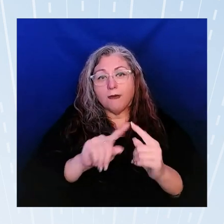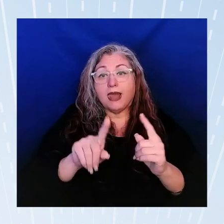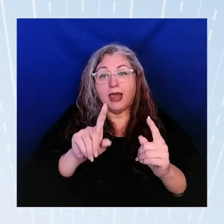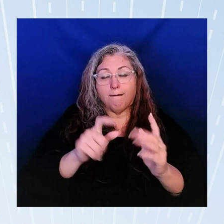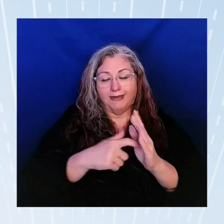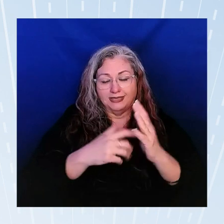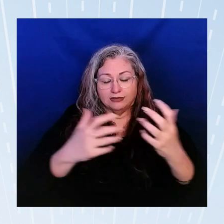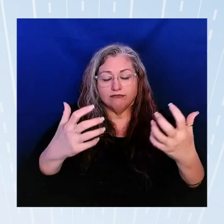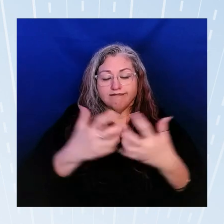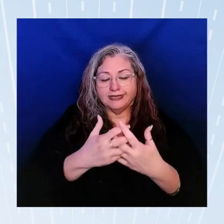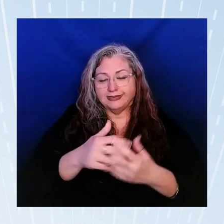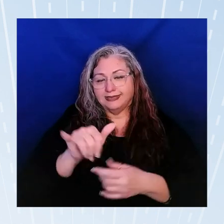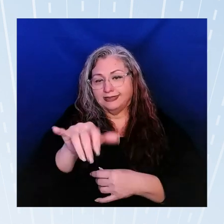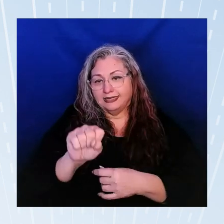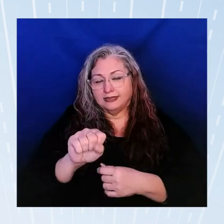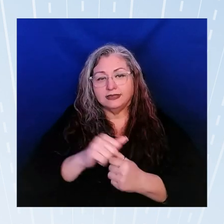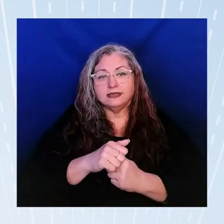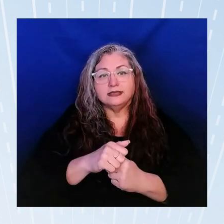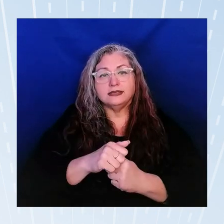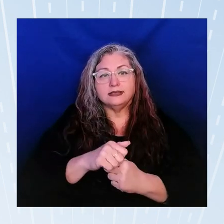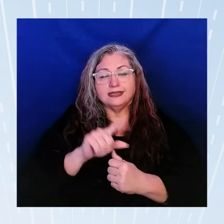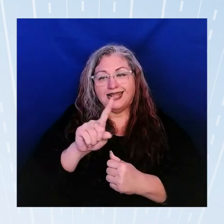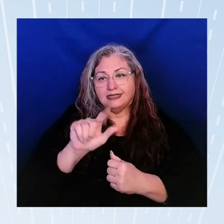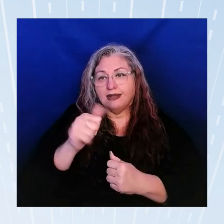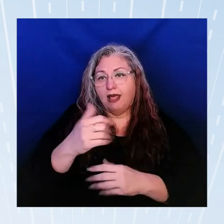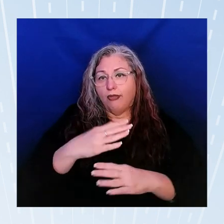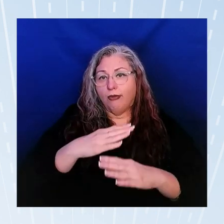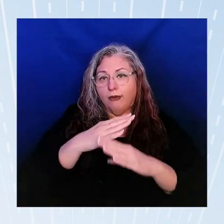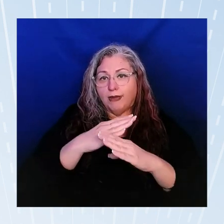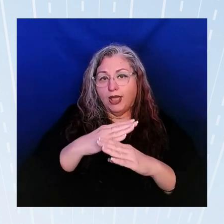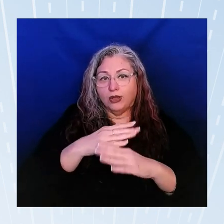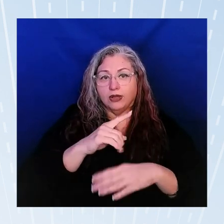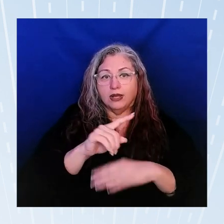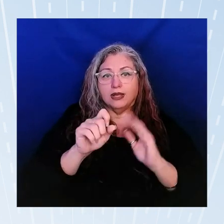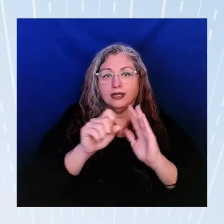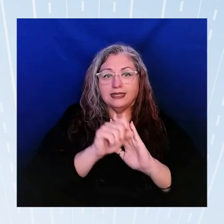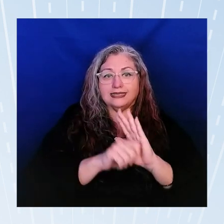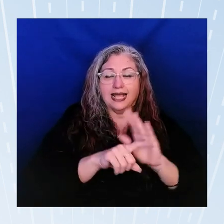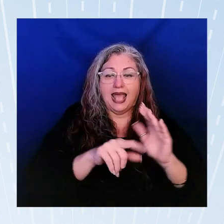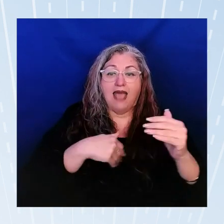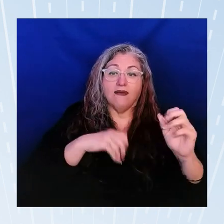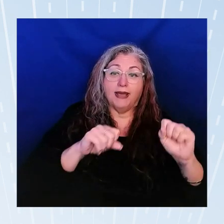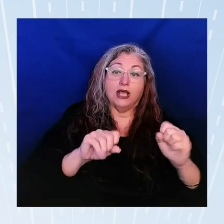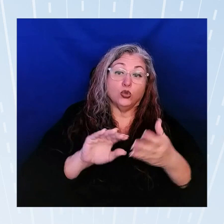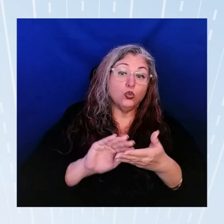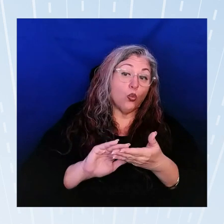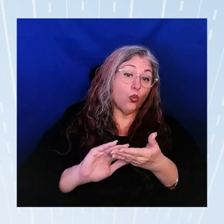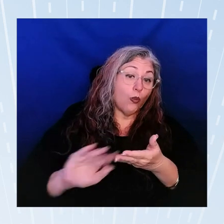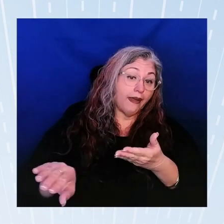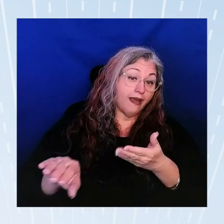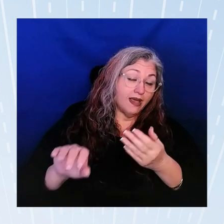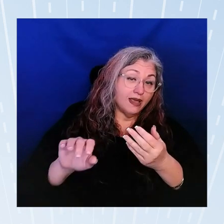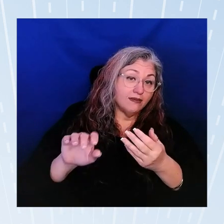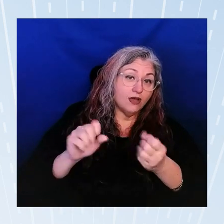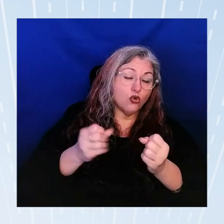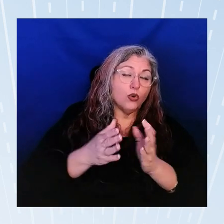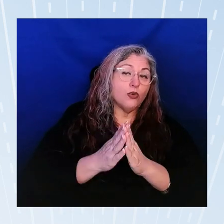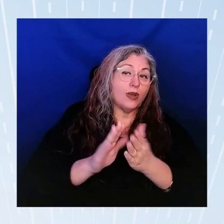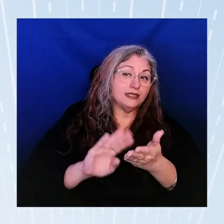and so there is that barrier there the state has capacity to waive you know request waivers